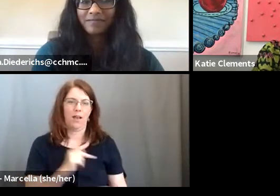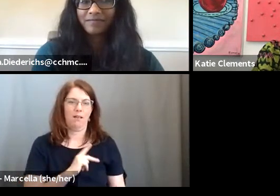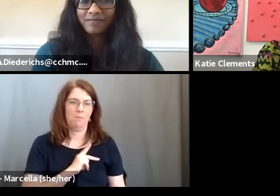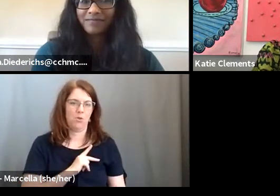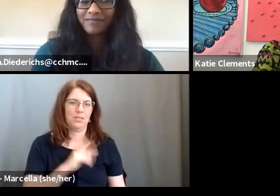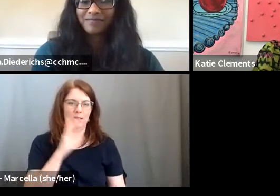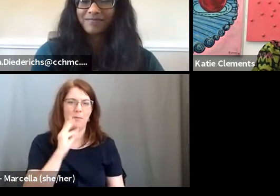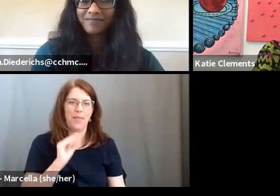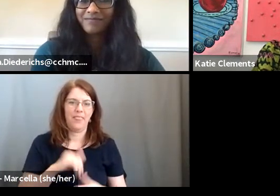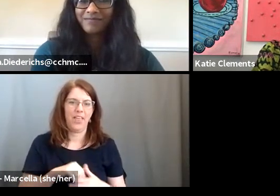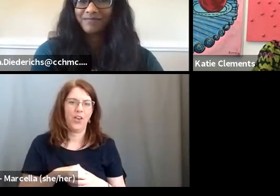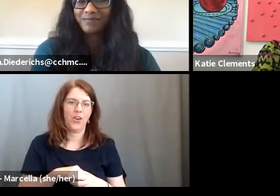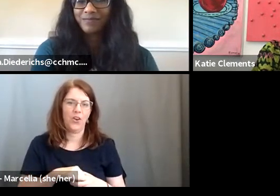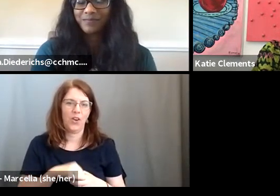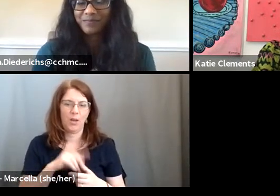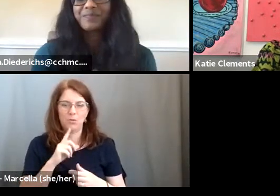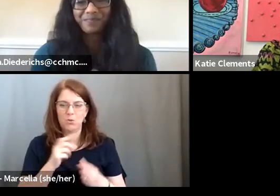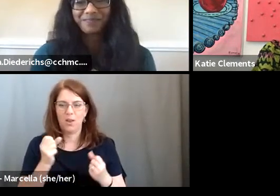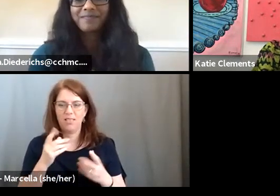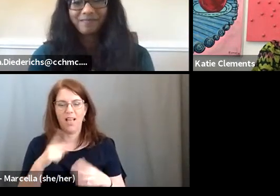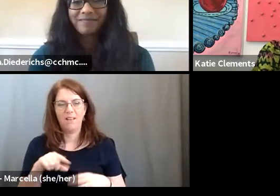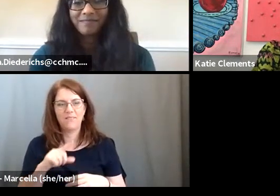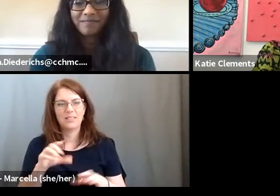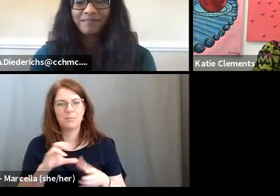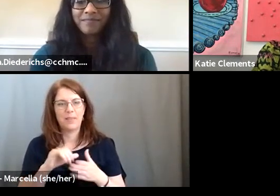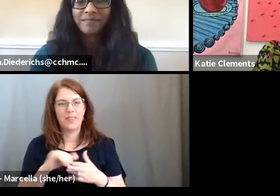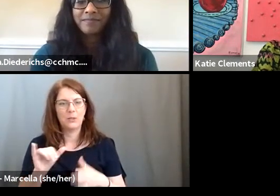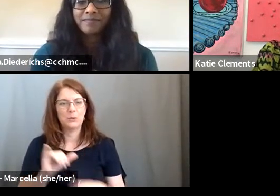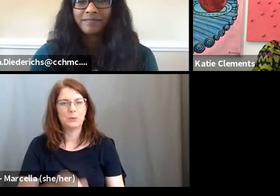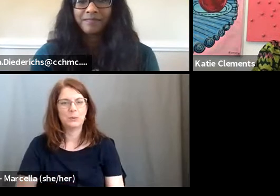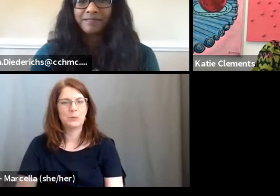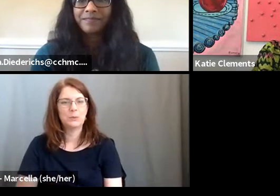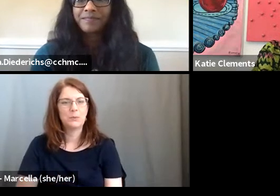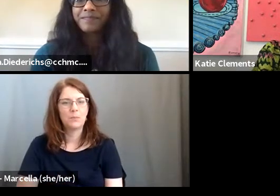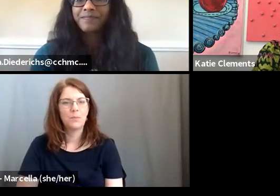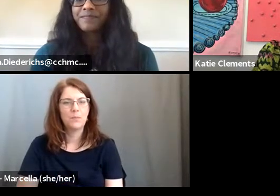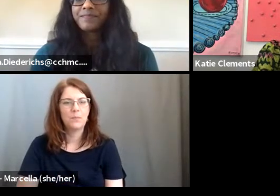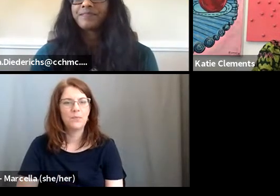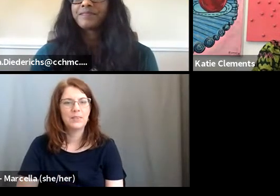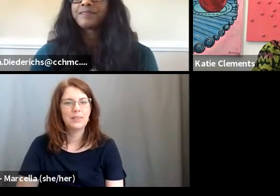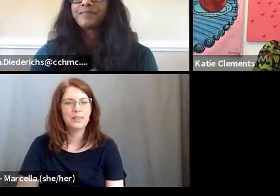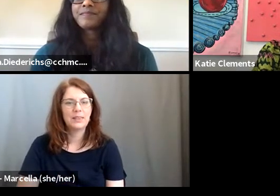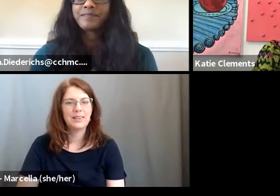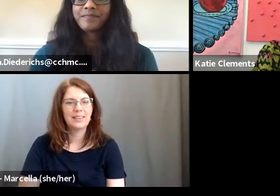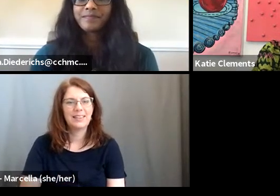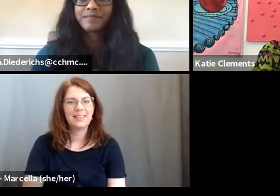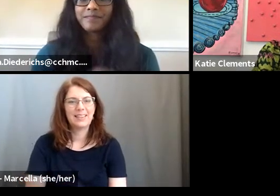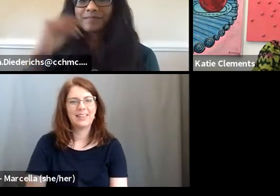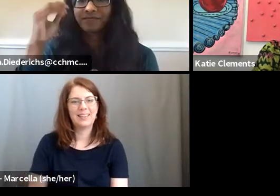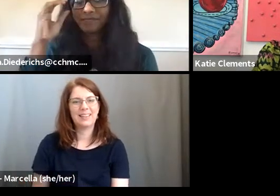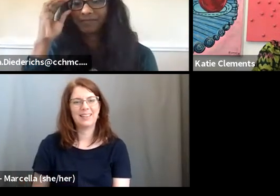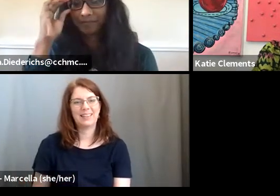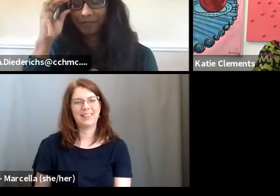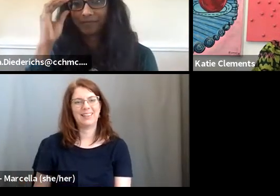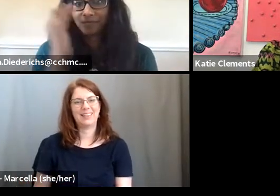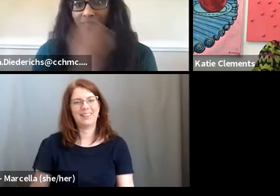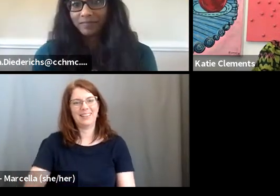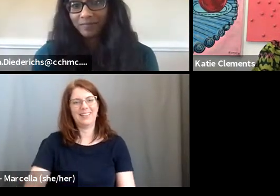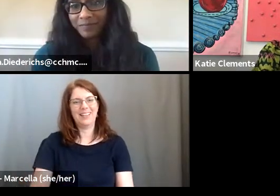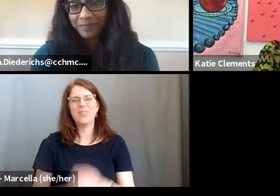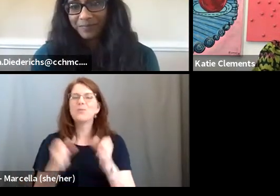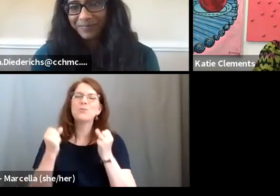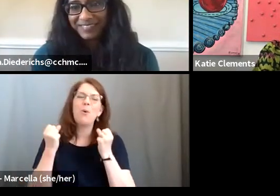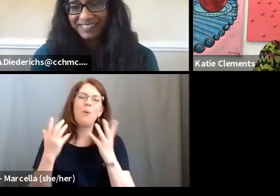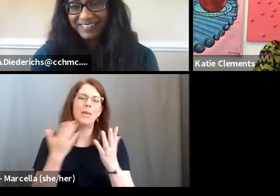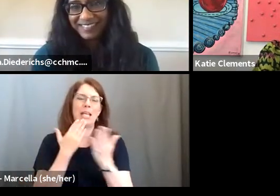have been there and I'm sure a lot of us have been there as well. Um, I do want to jump. I, there's so many good